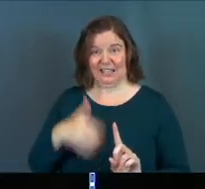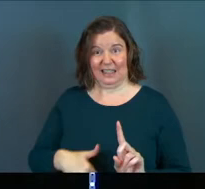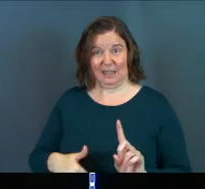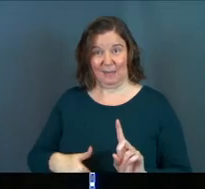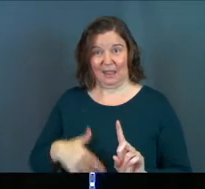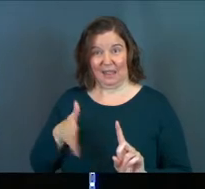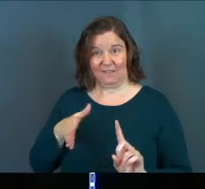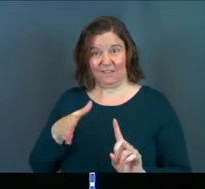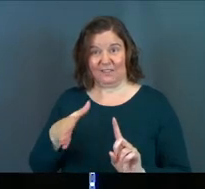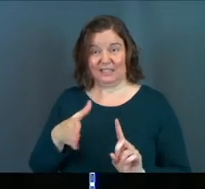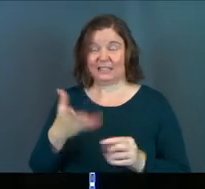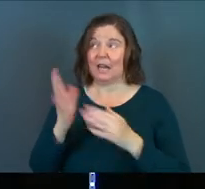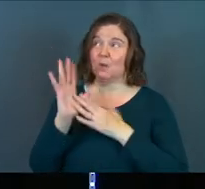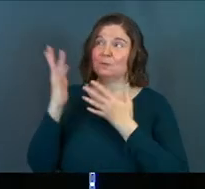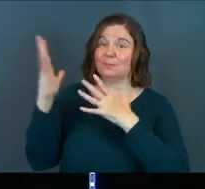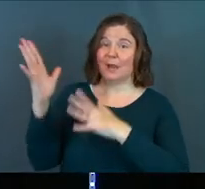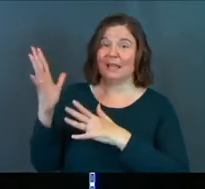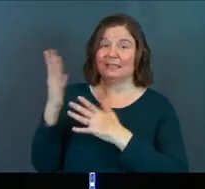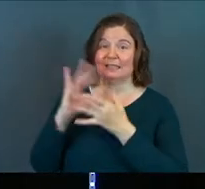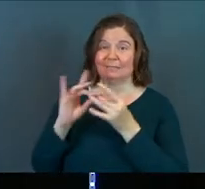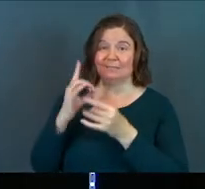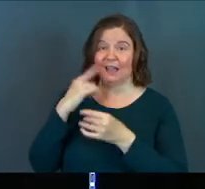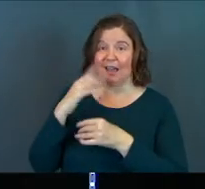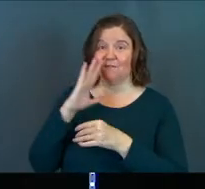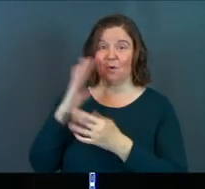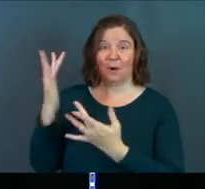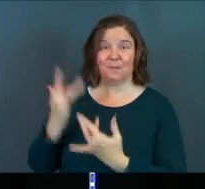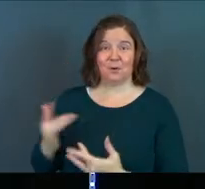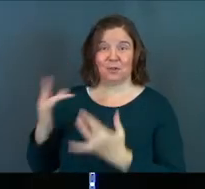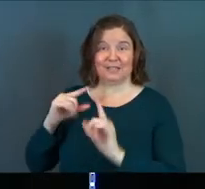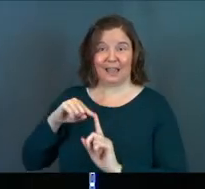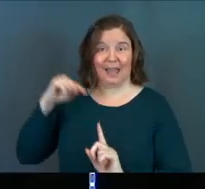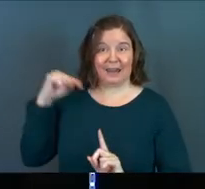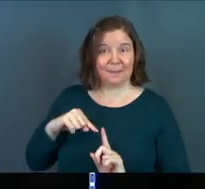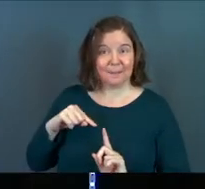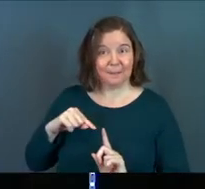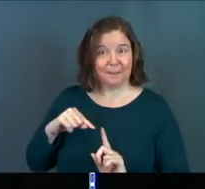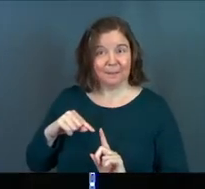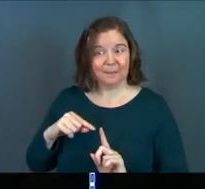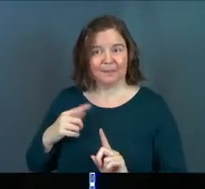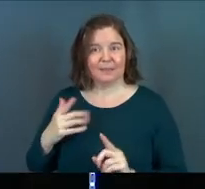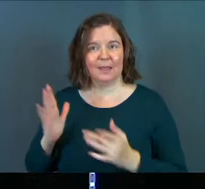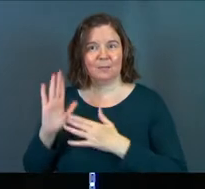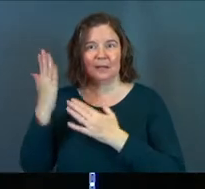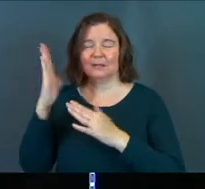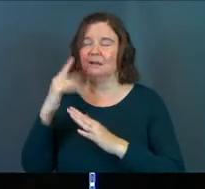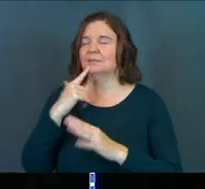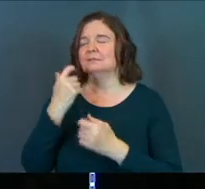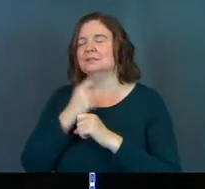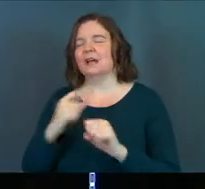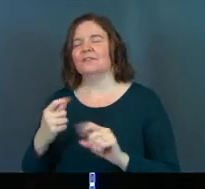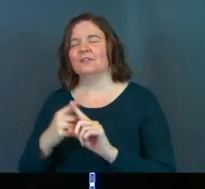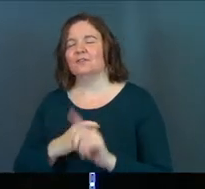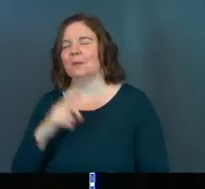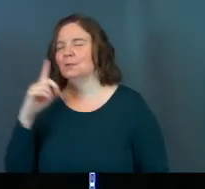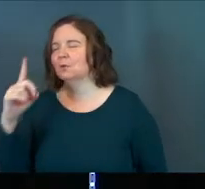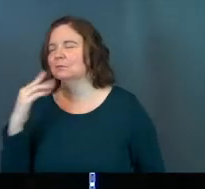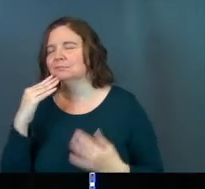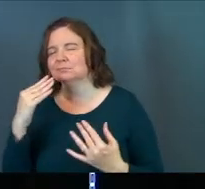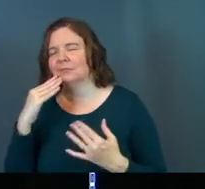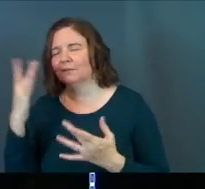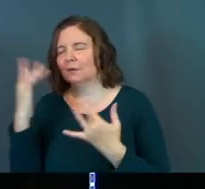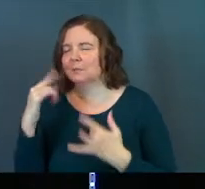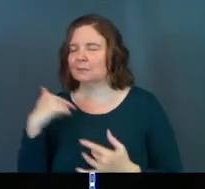belly of a fish praising God for being a merciful father. Praising God saying, salvation comes from you.